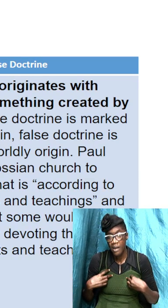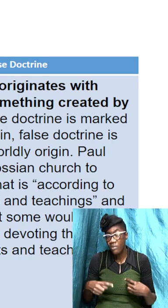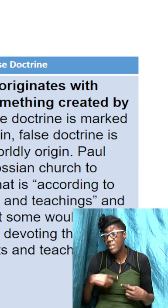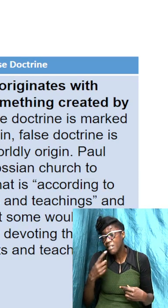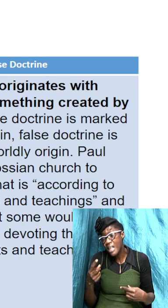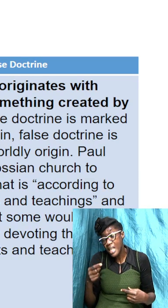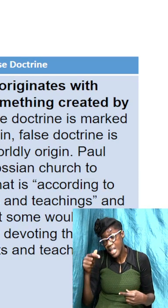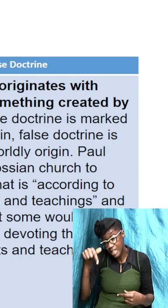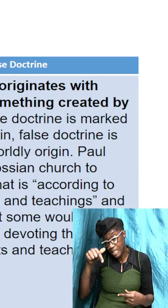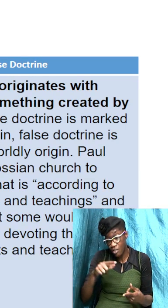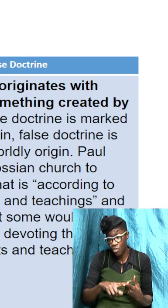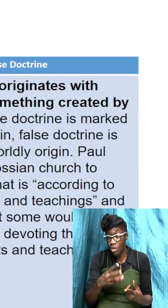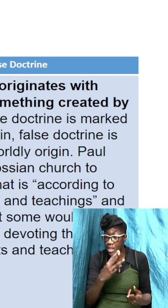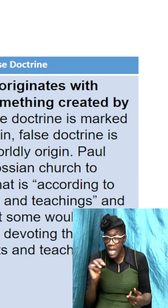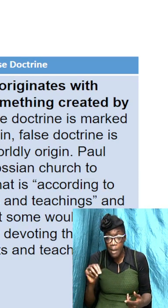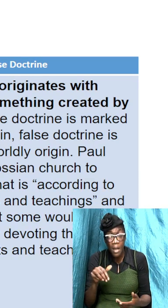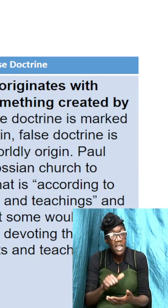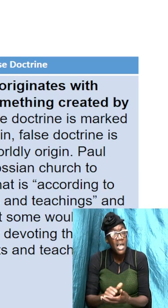this to them that